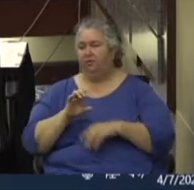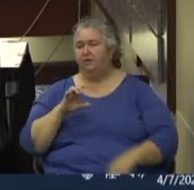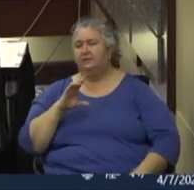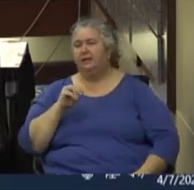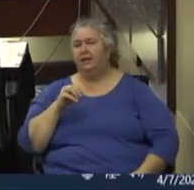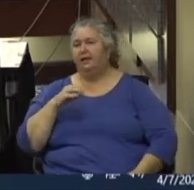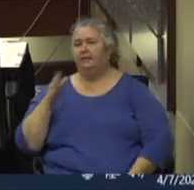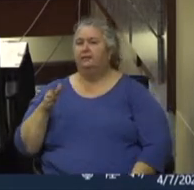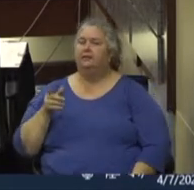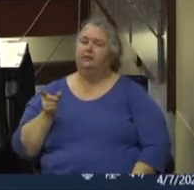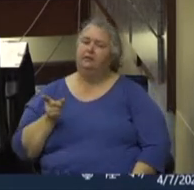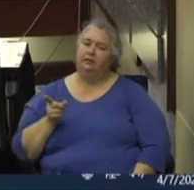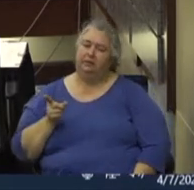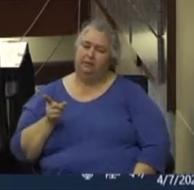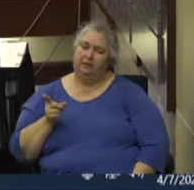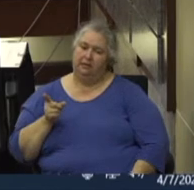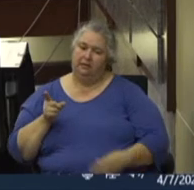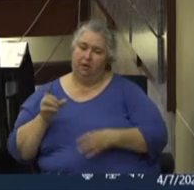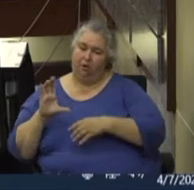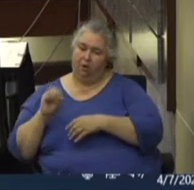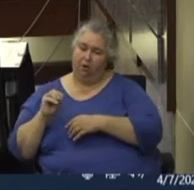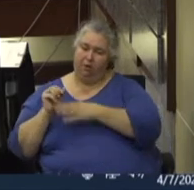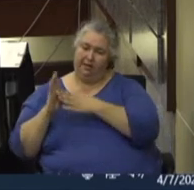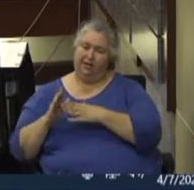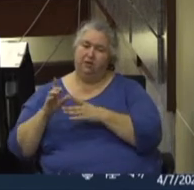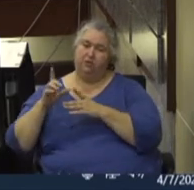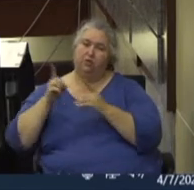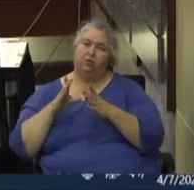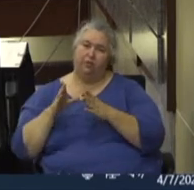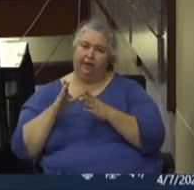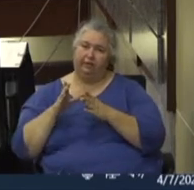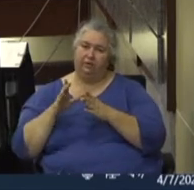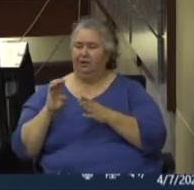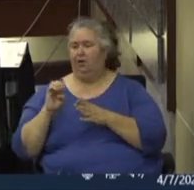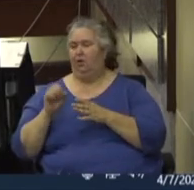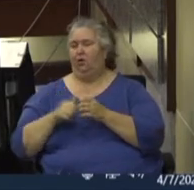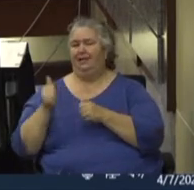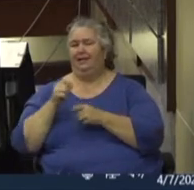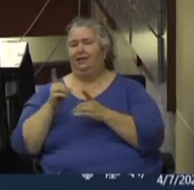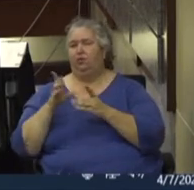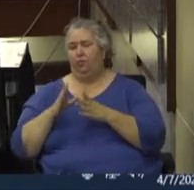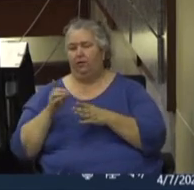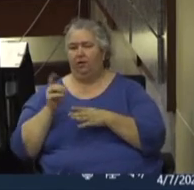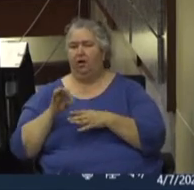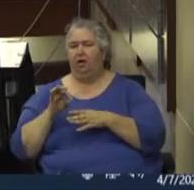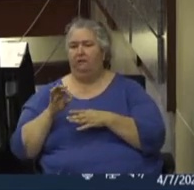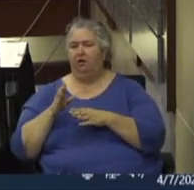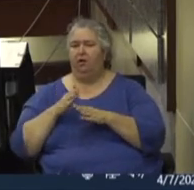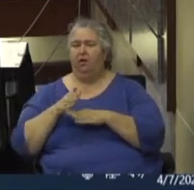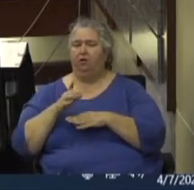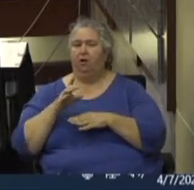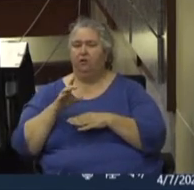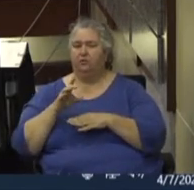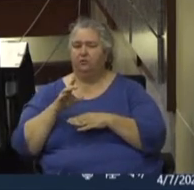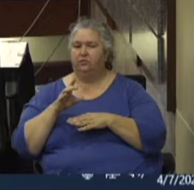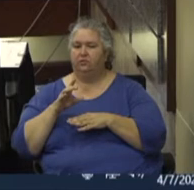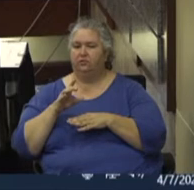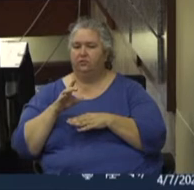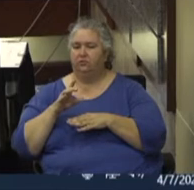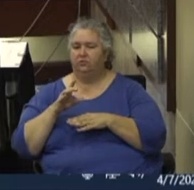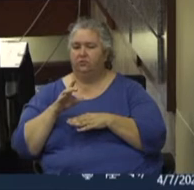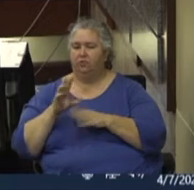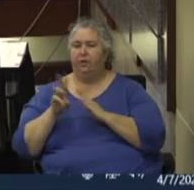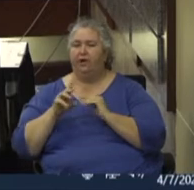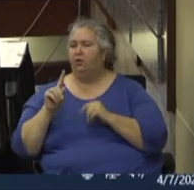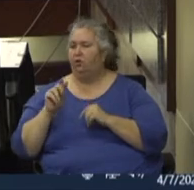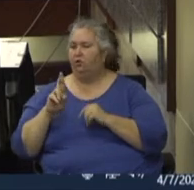is the executive director of Prosper Waco, as I mentioned, our local collective impact initiative. Susie has held advocacy